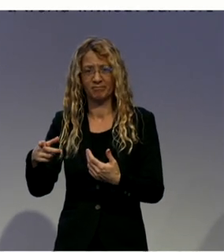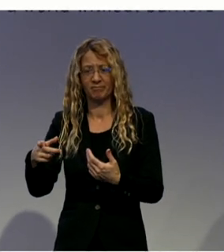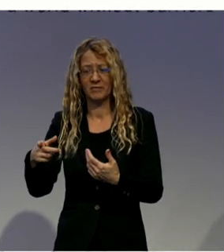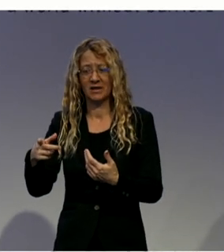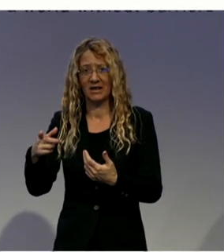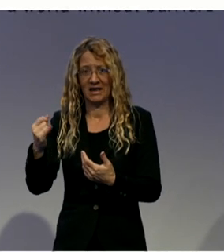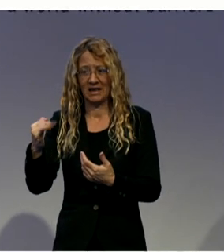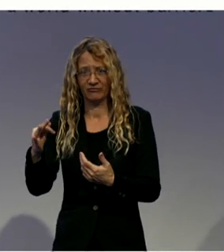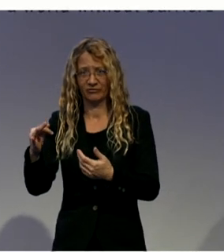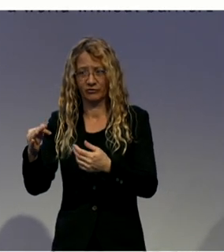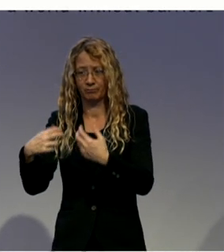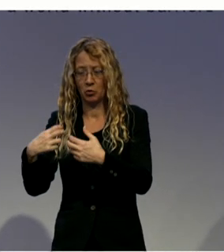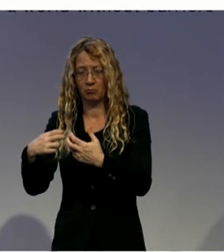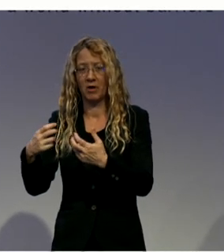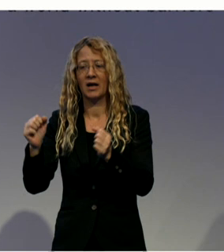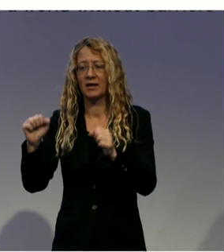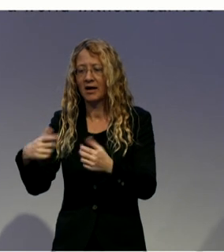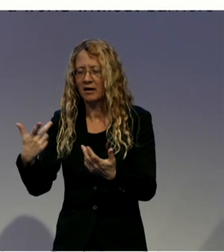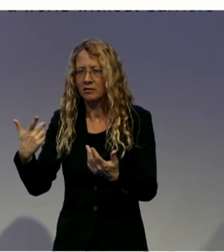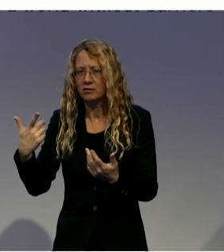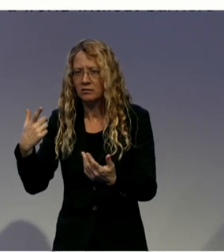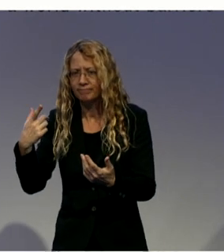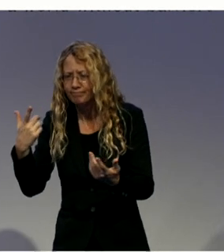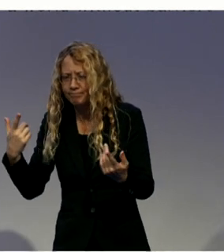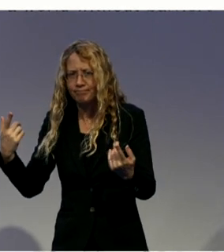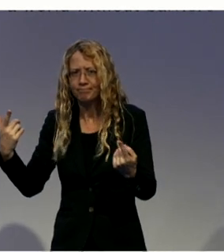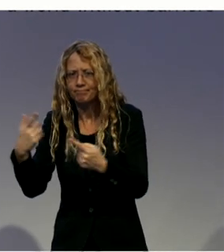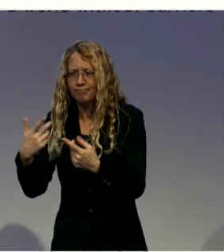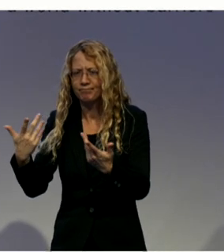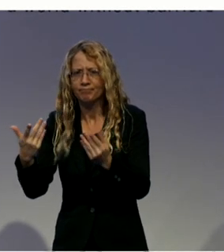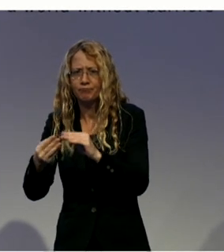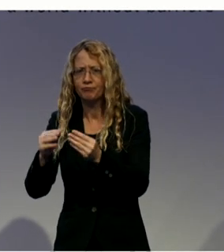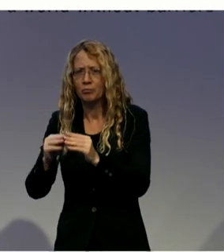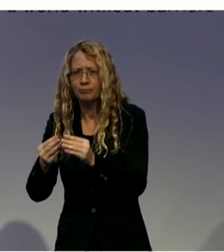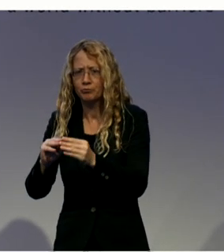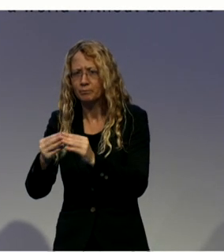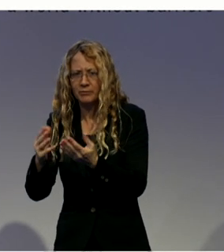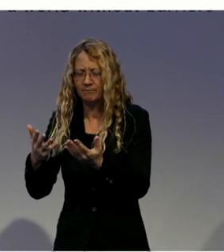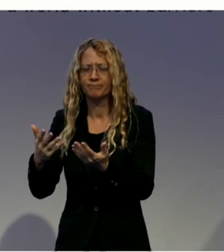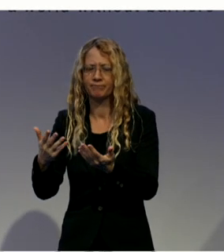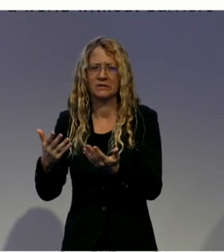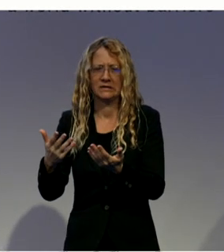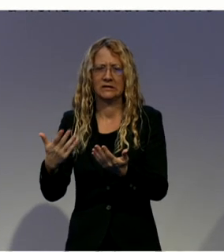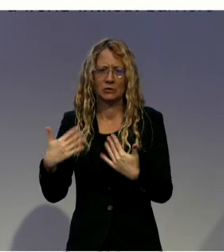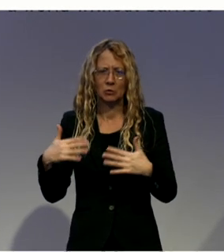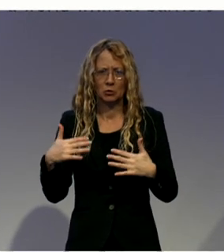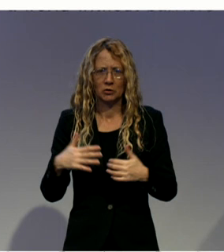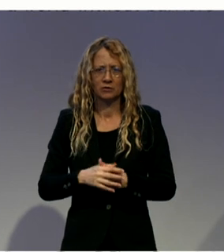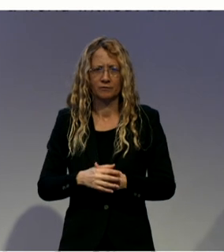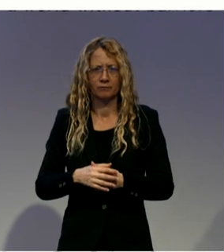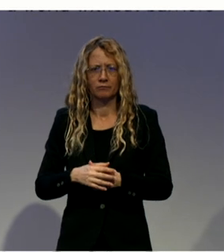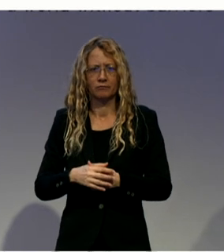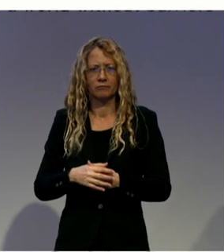Support is an NGO that has been providing providing, during the last 15 years, service that still